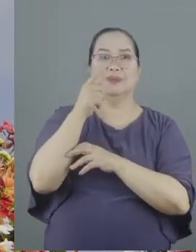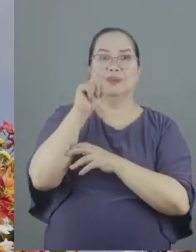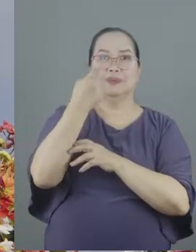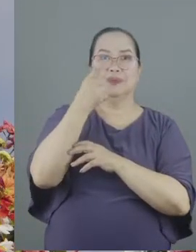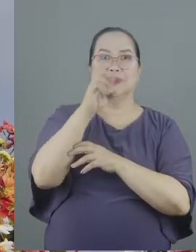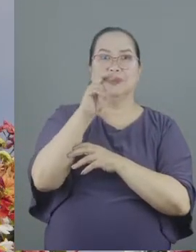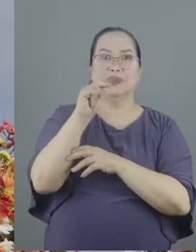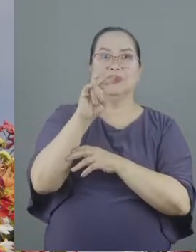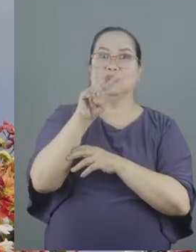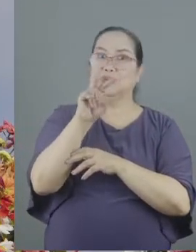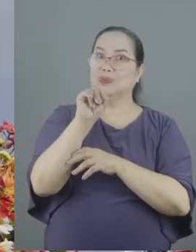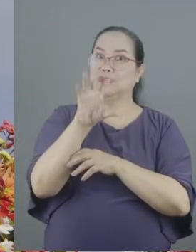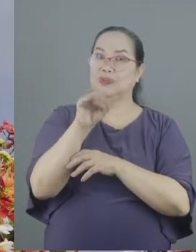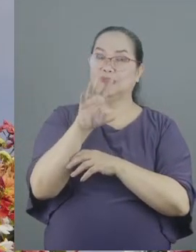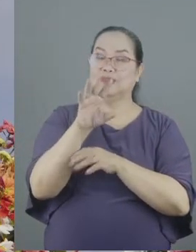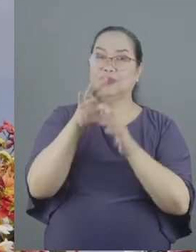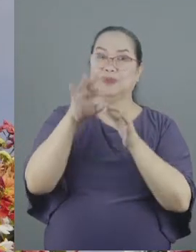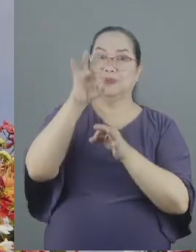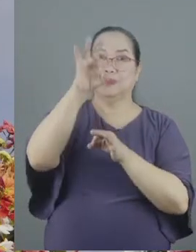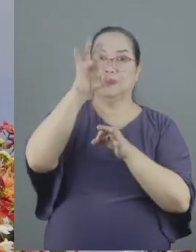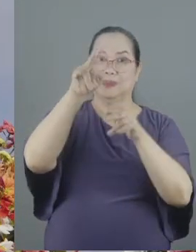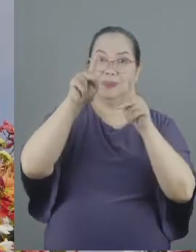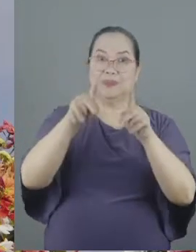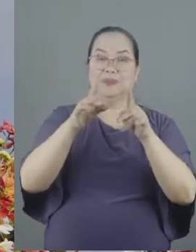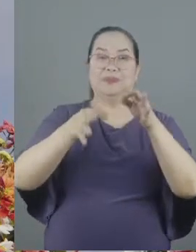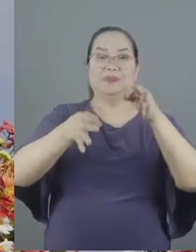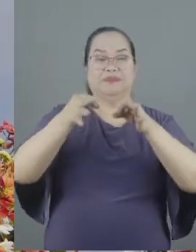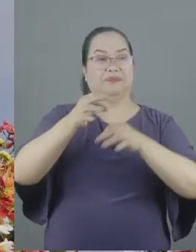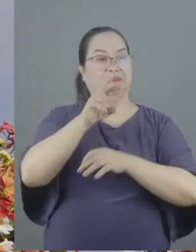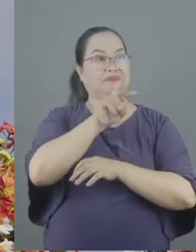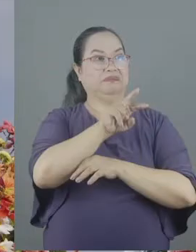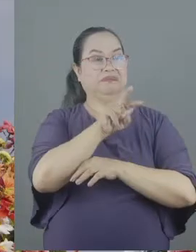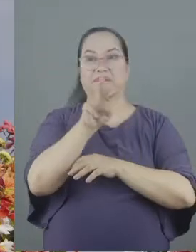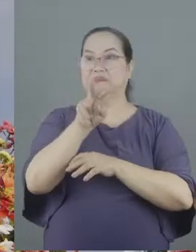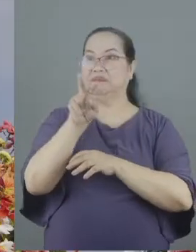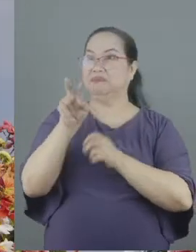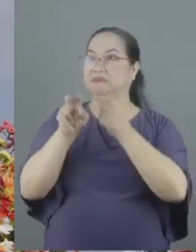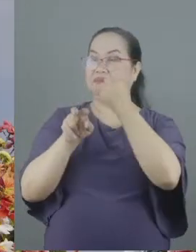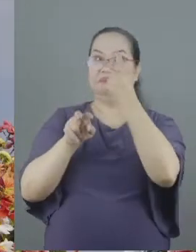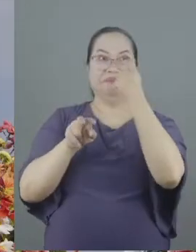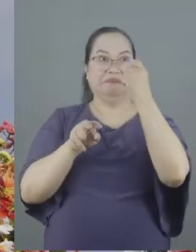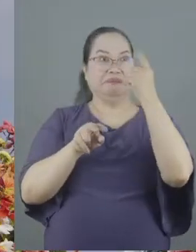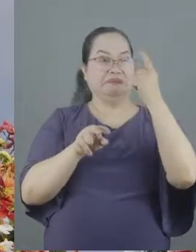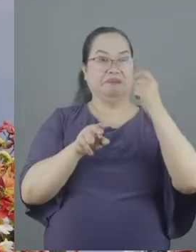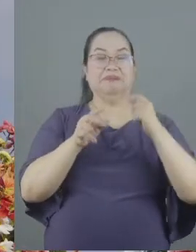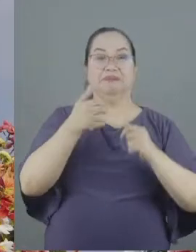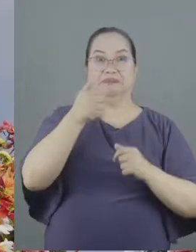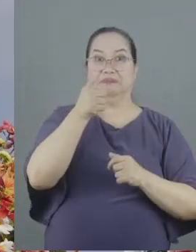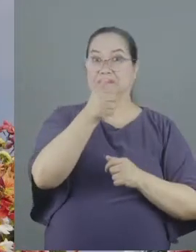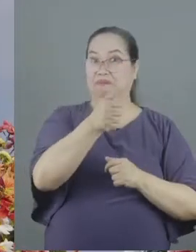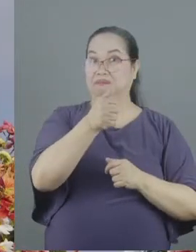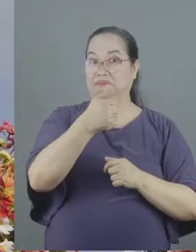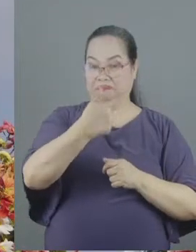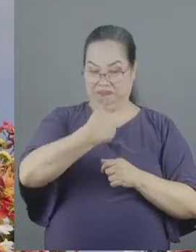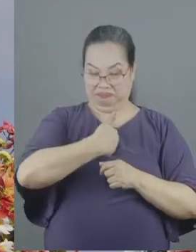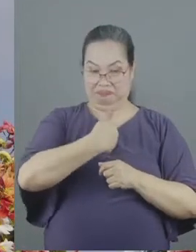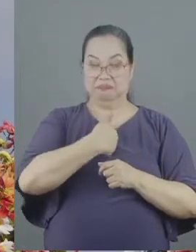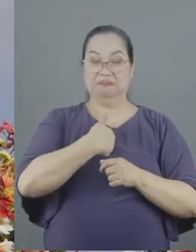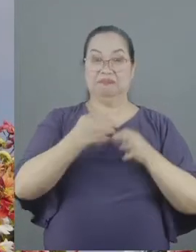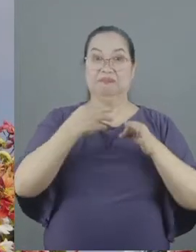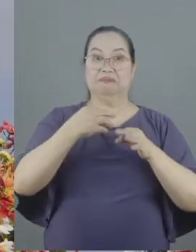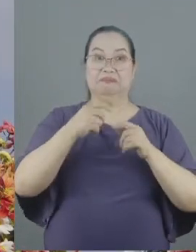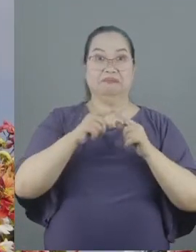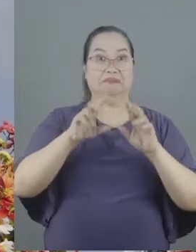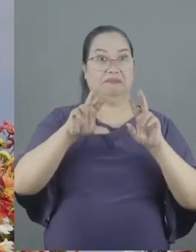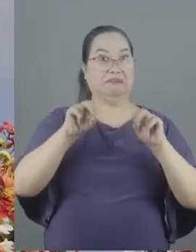the spiritual person judges all things discerns all things but he is himself to be judged by no one